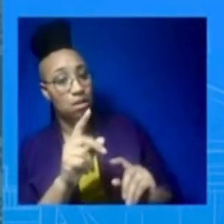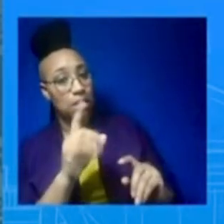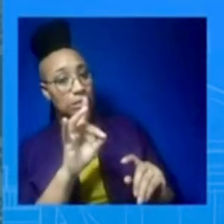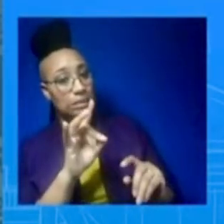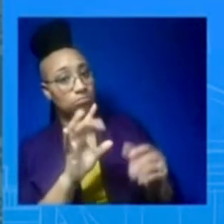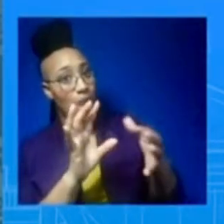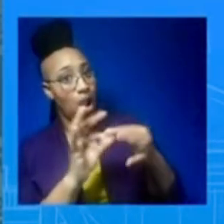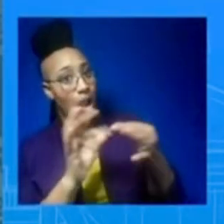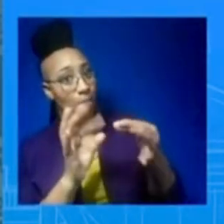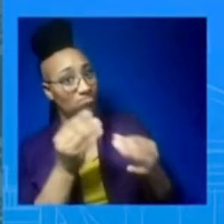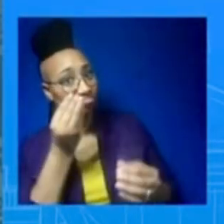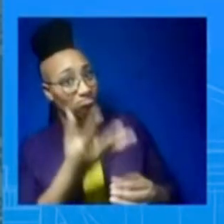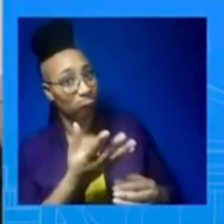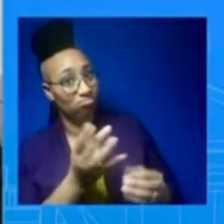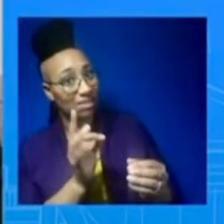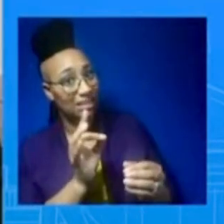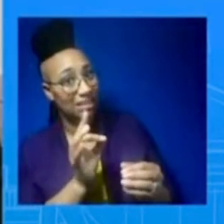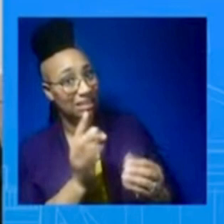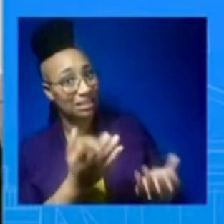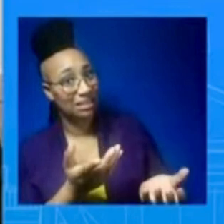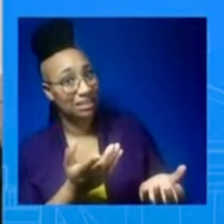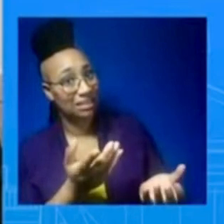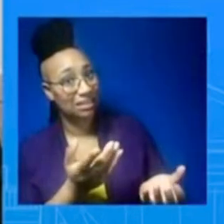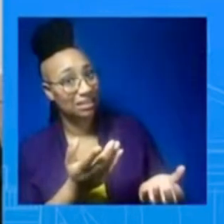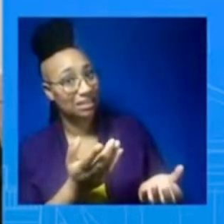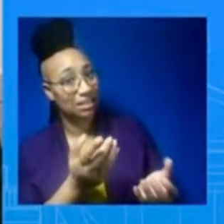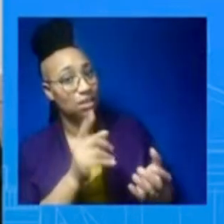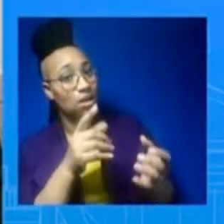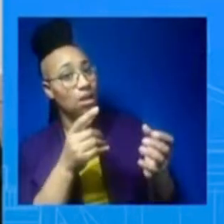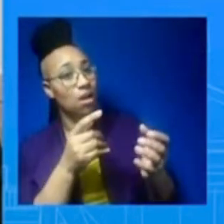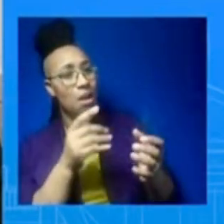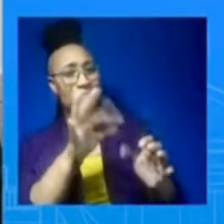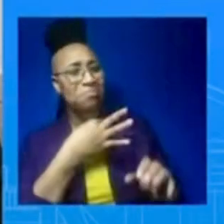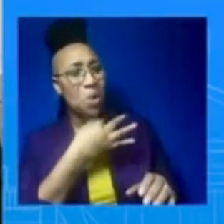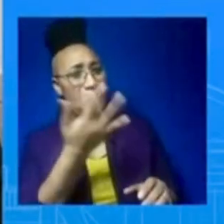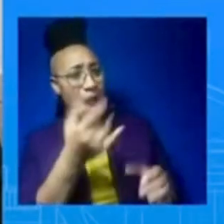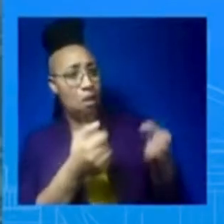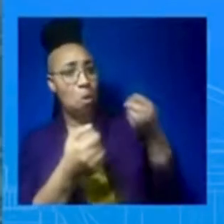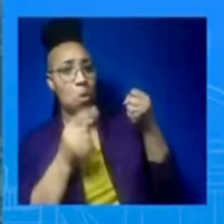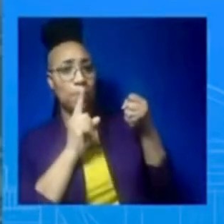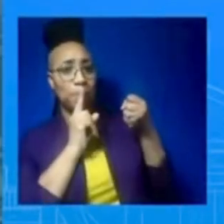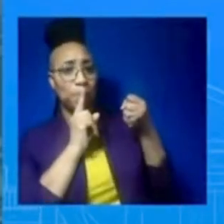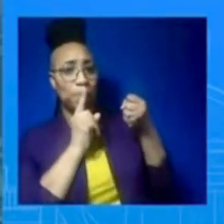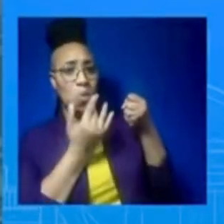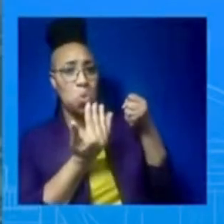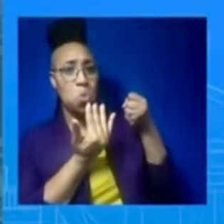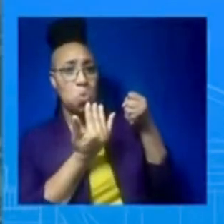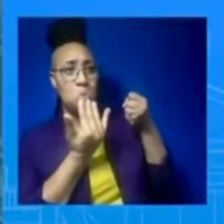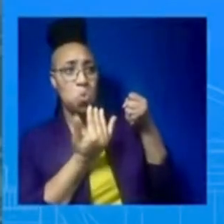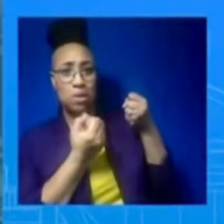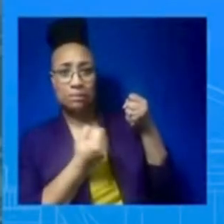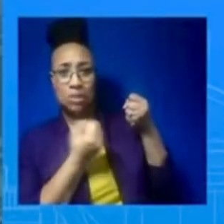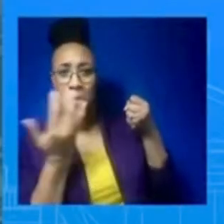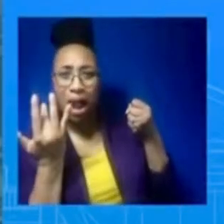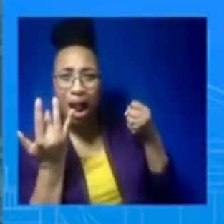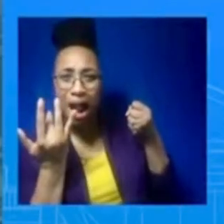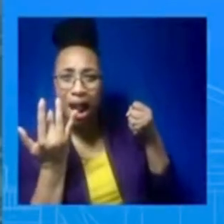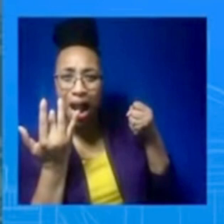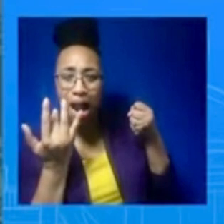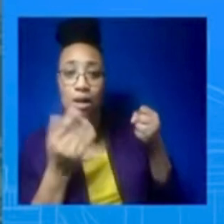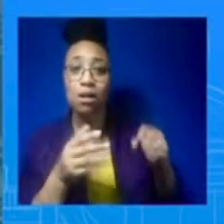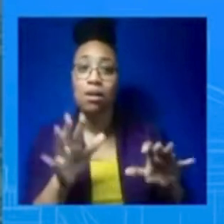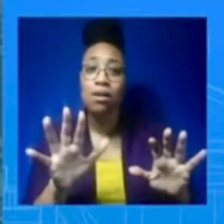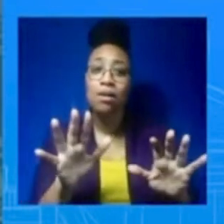at the time. But wasn't that, wasn't he speaking to when it was over the United States? No, speaking to, he got asked specifically about approaching